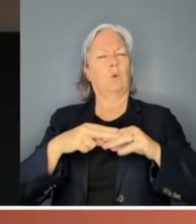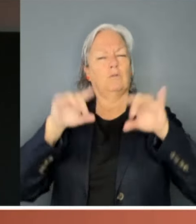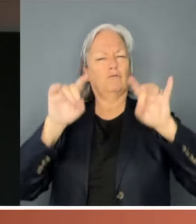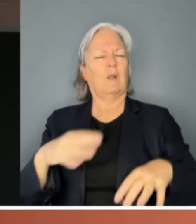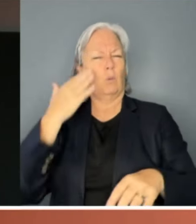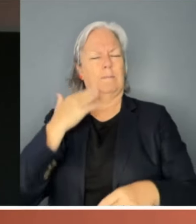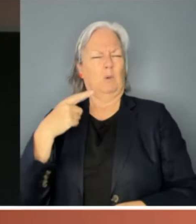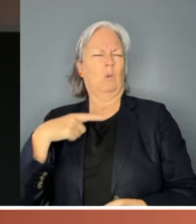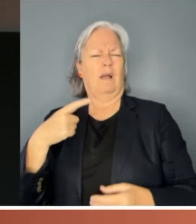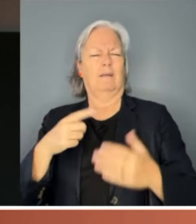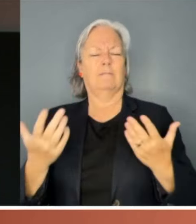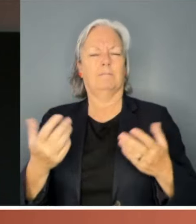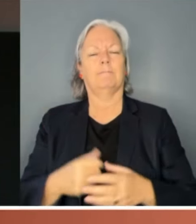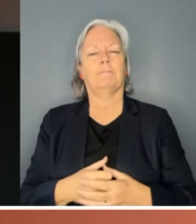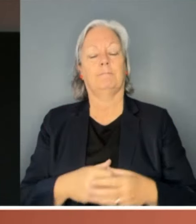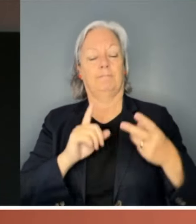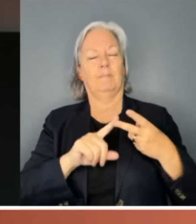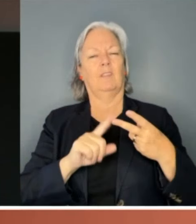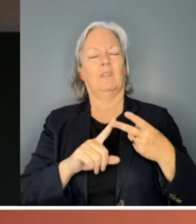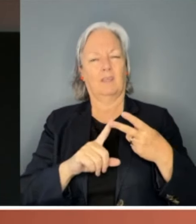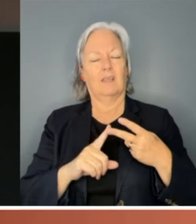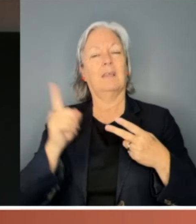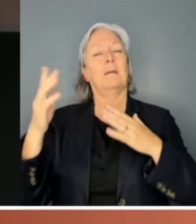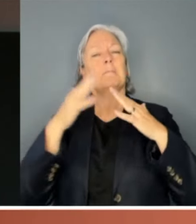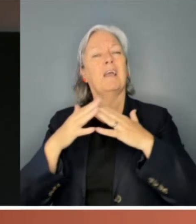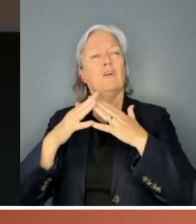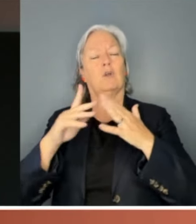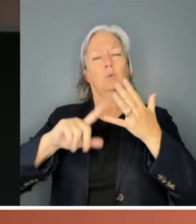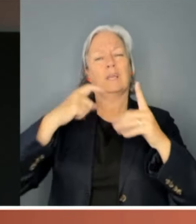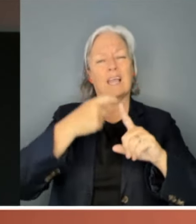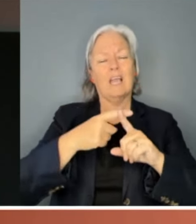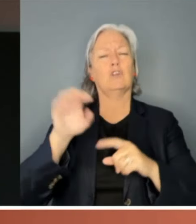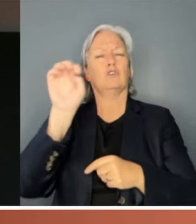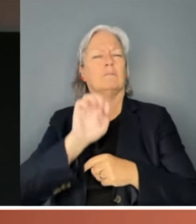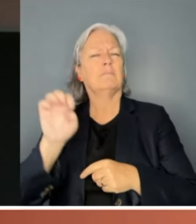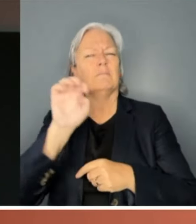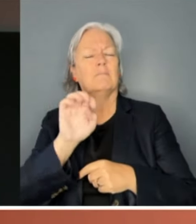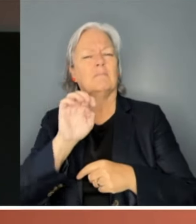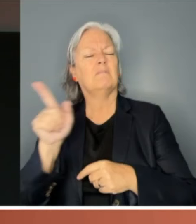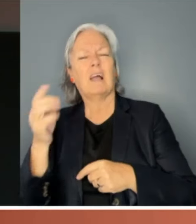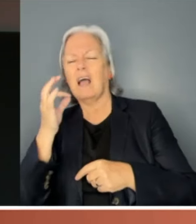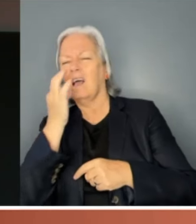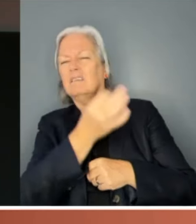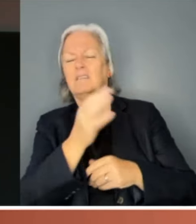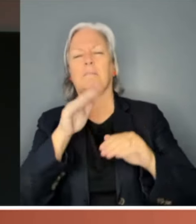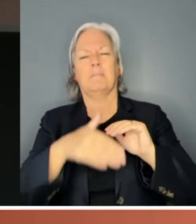What is it journalists from the US, the UK and Europe asked about the larrikin and aggressor